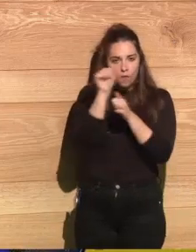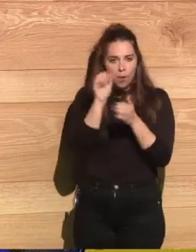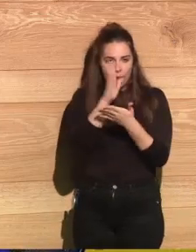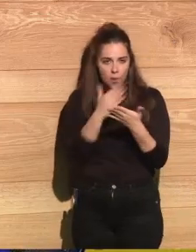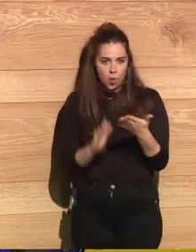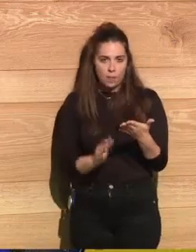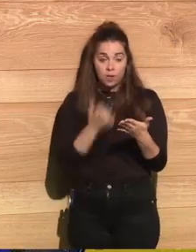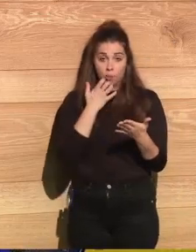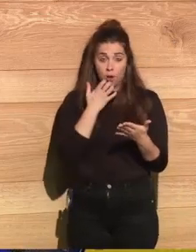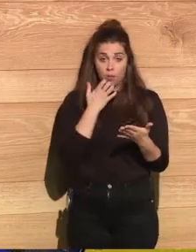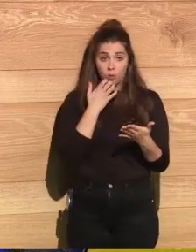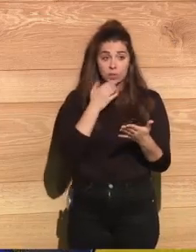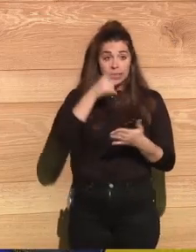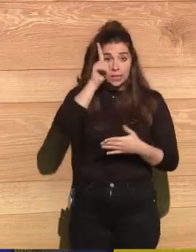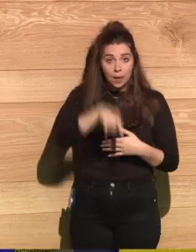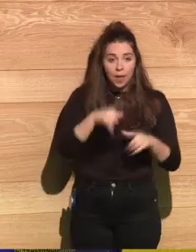pictures,